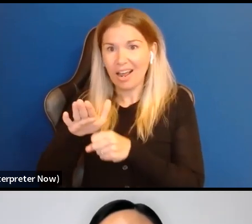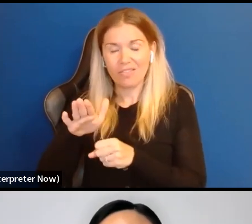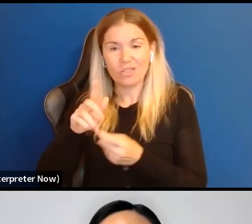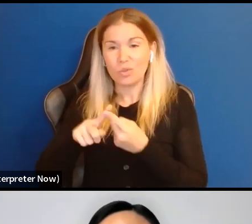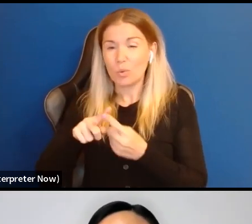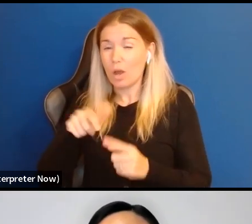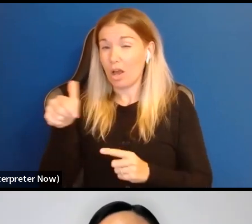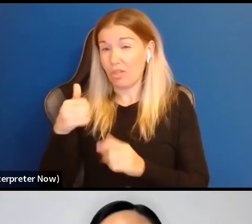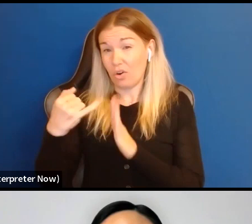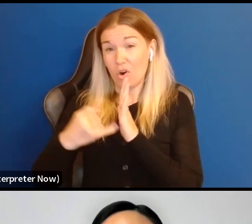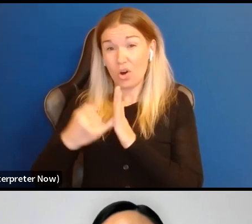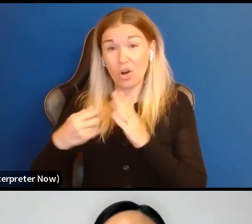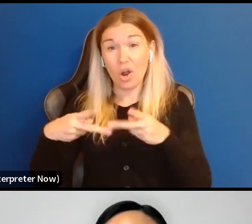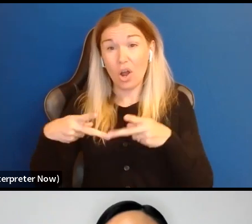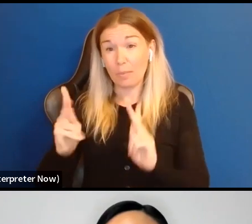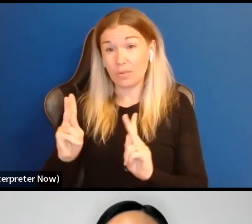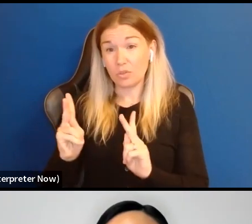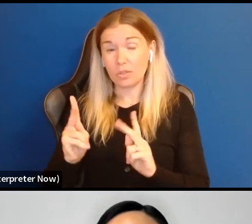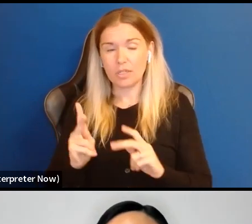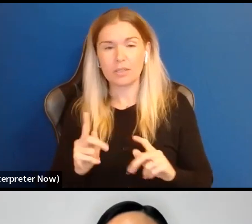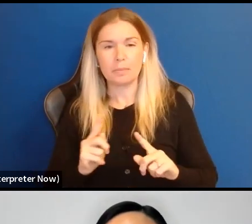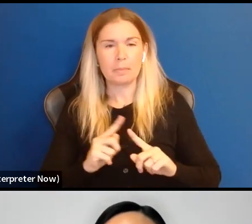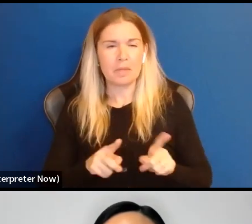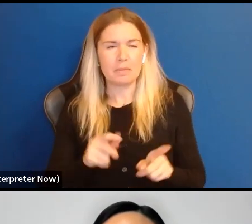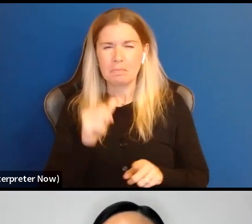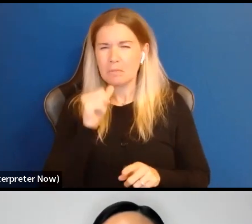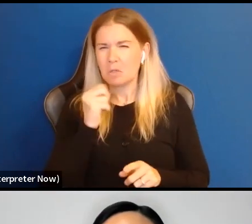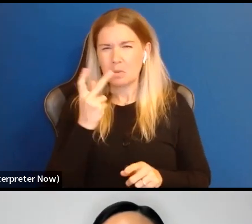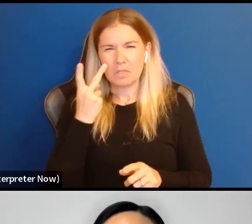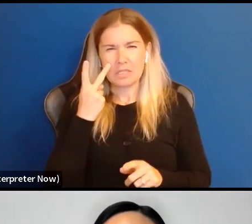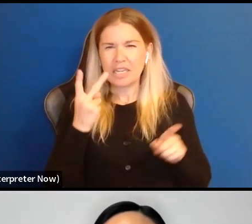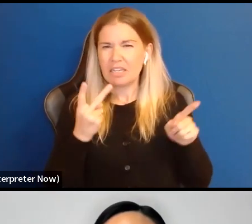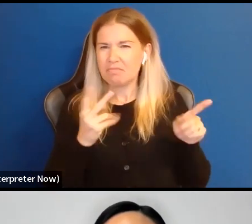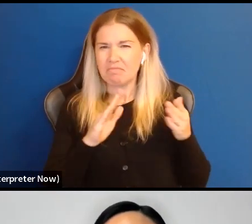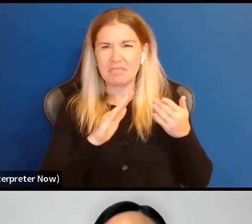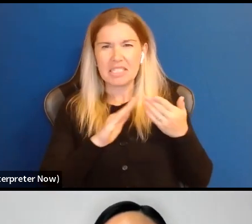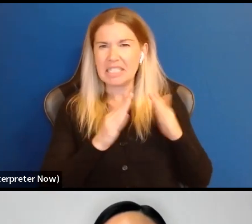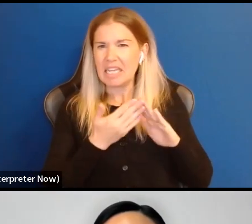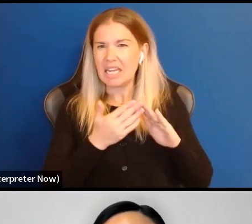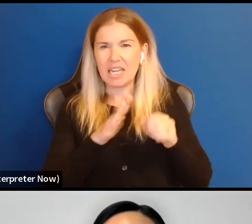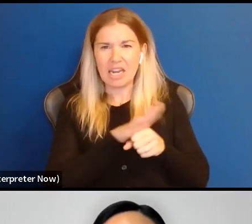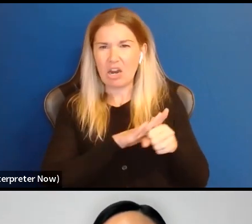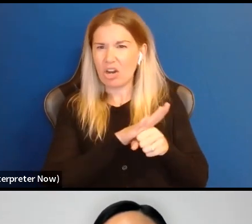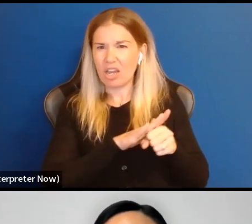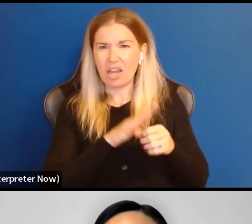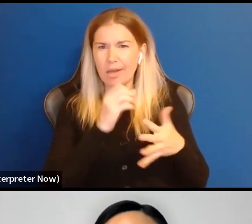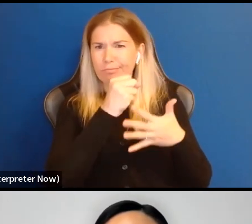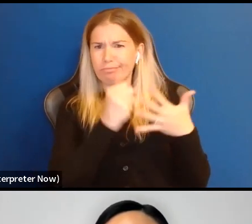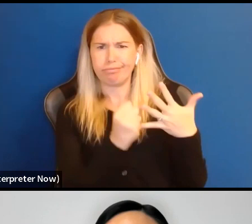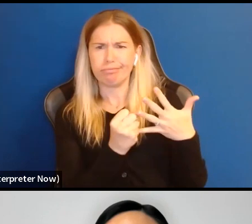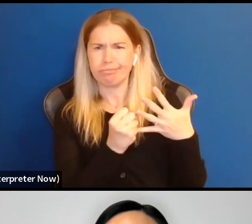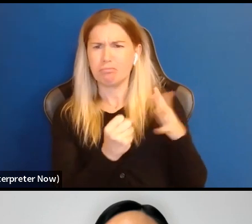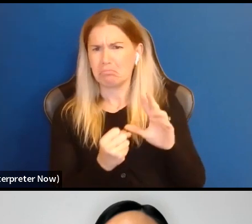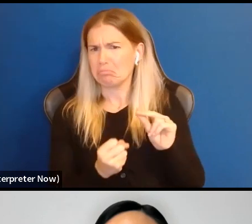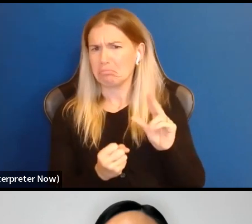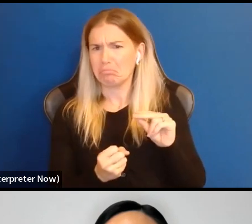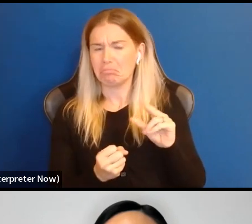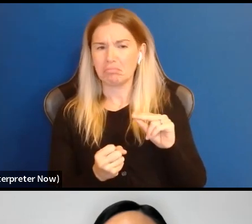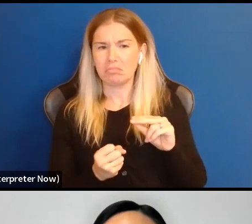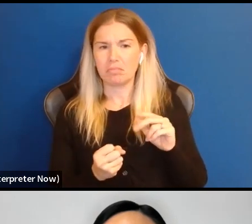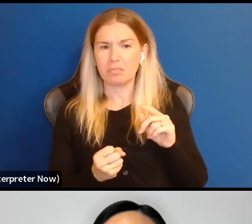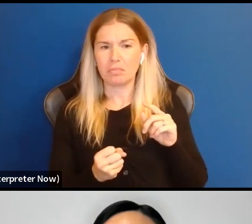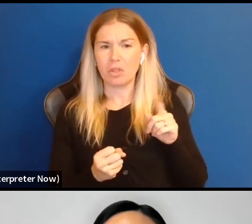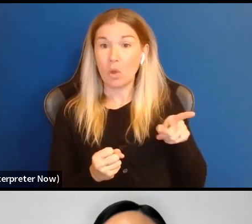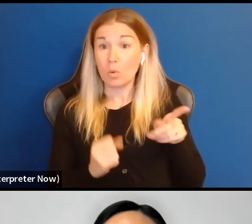and more urban centers. But I don't see major cities not being prioritized, particularly given that those